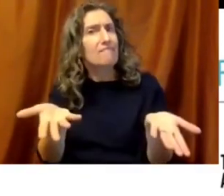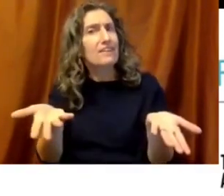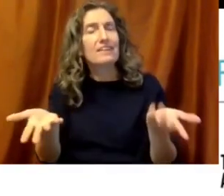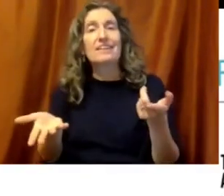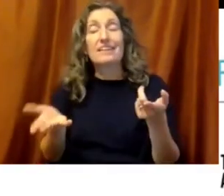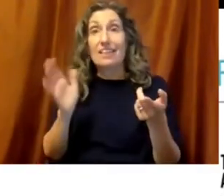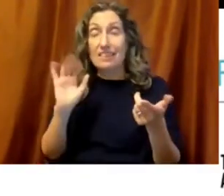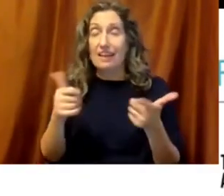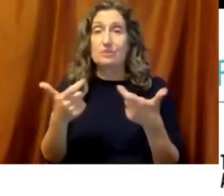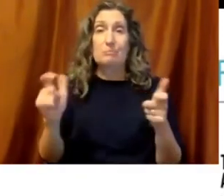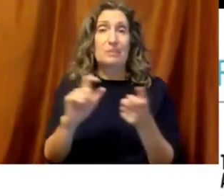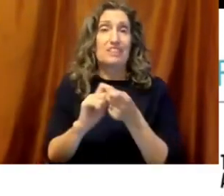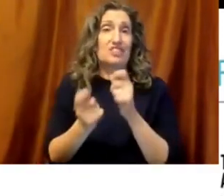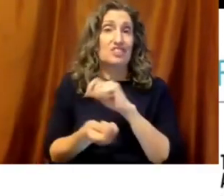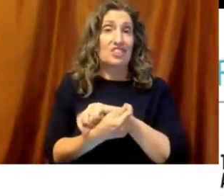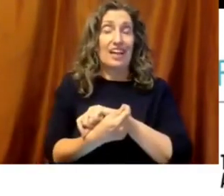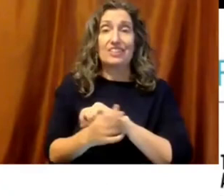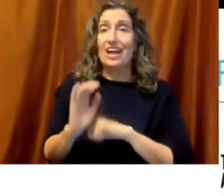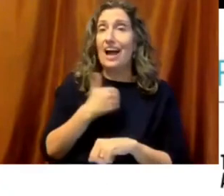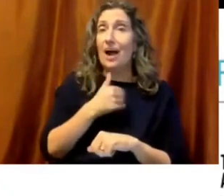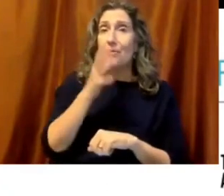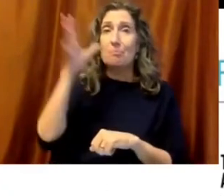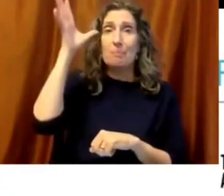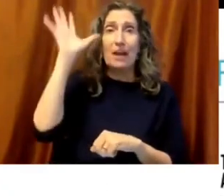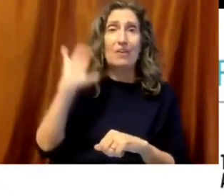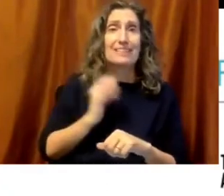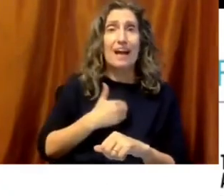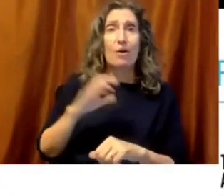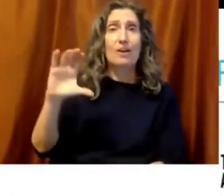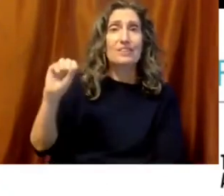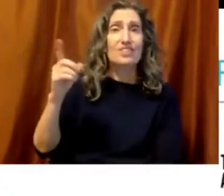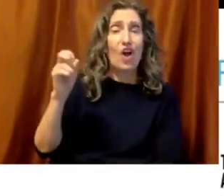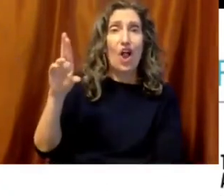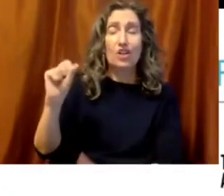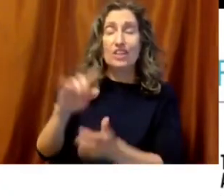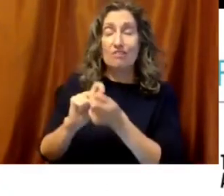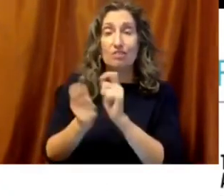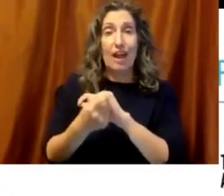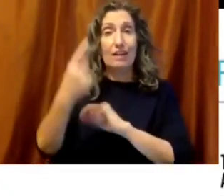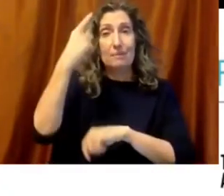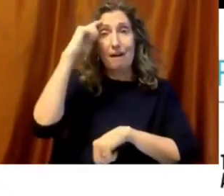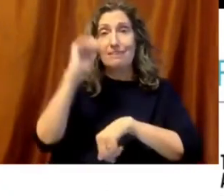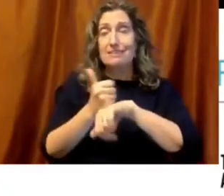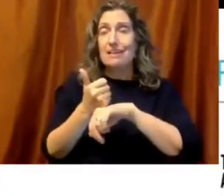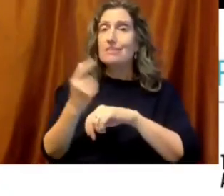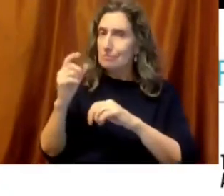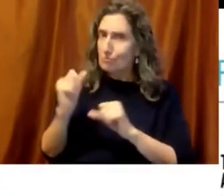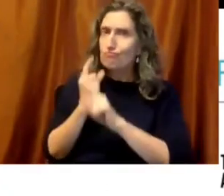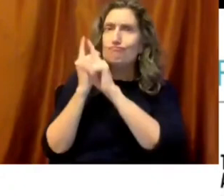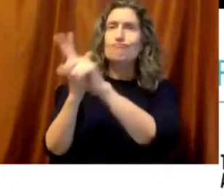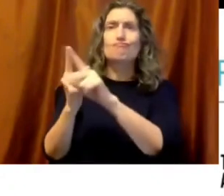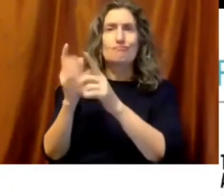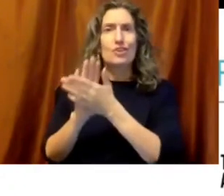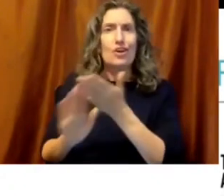the year that they'll graduate from a four year college. And for us getting at that belief gap is critical. And it's something